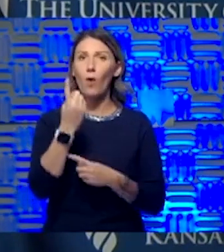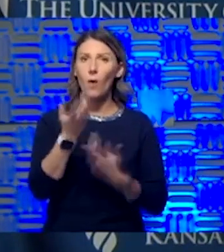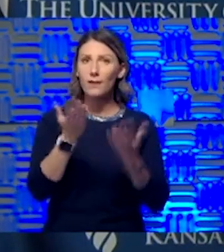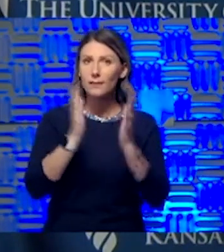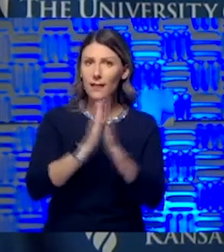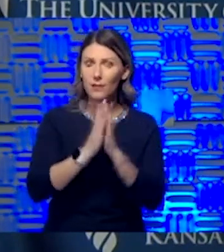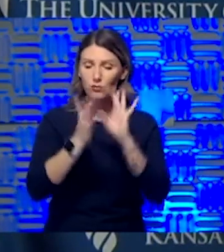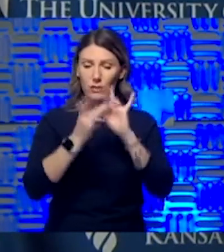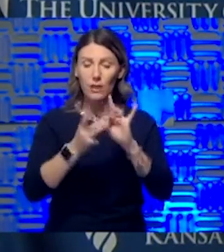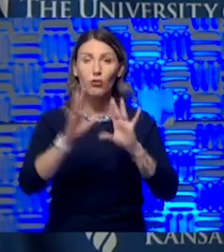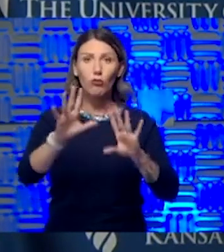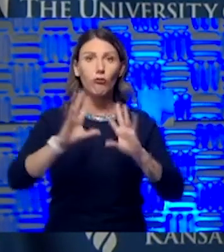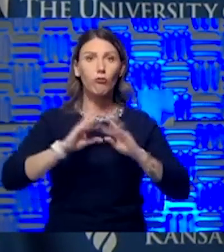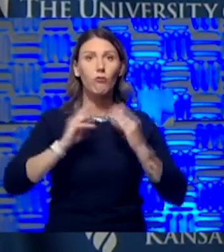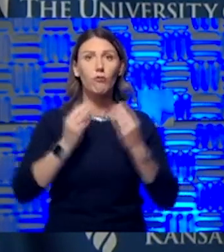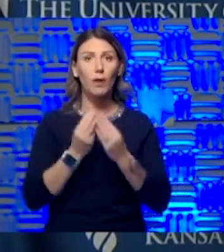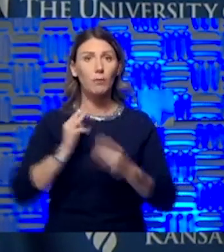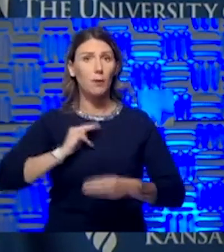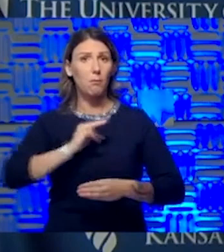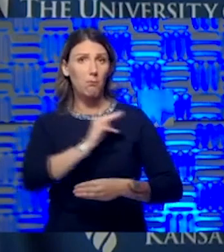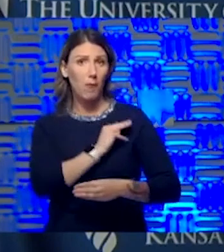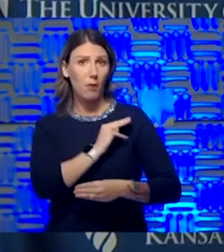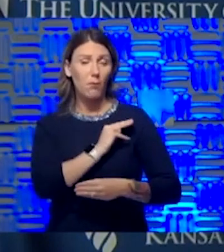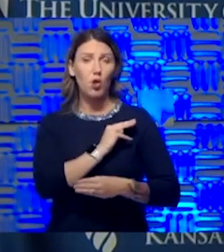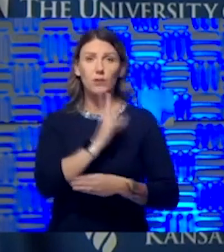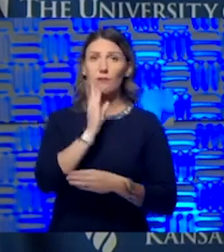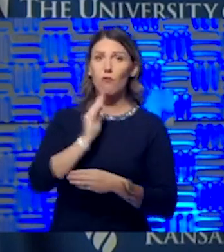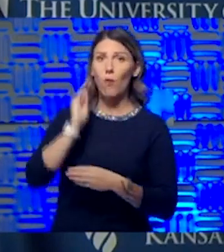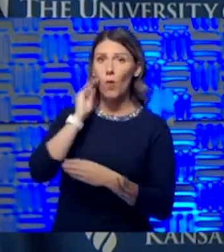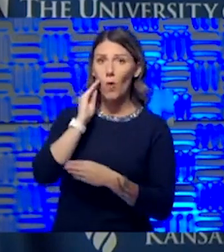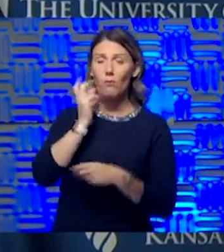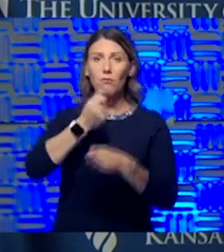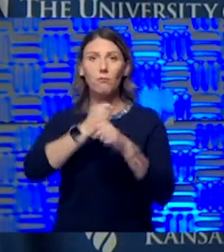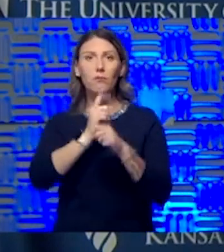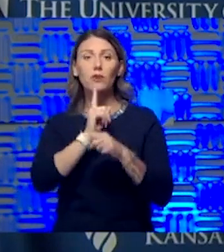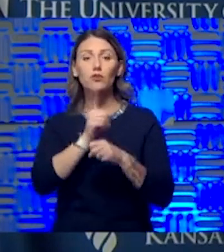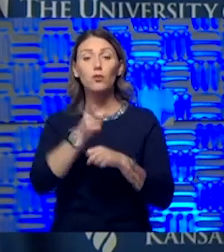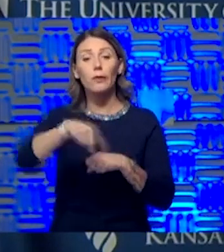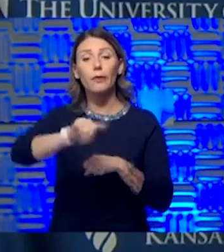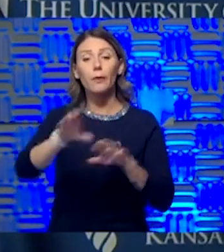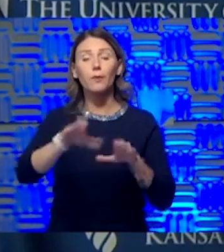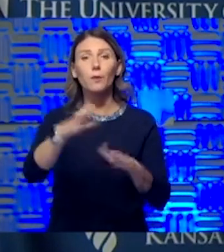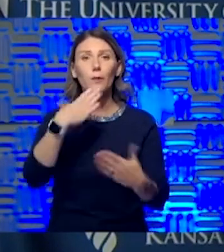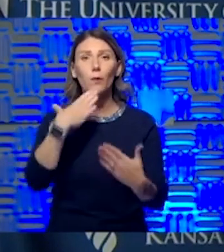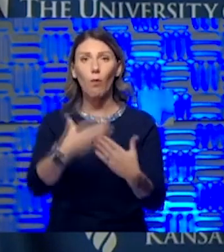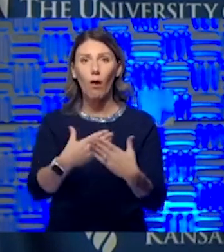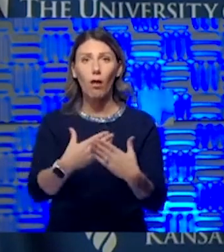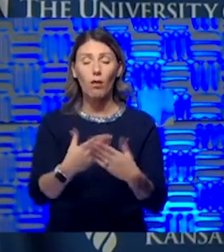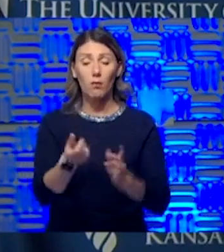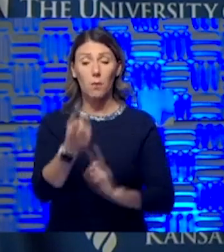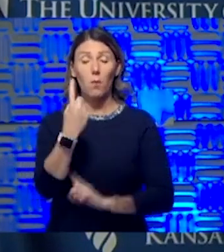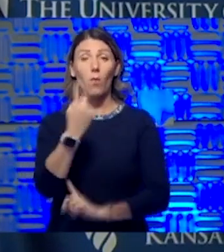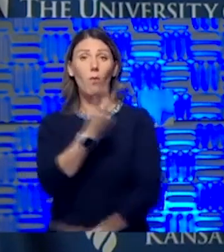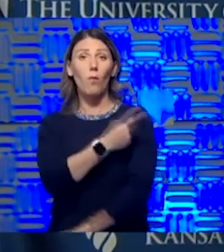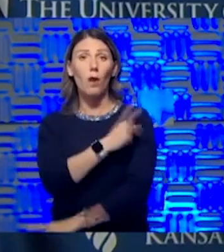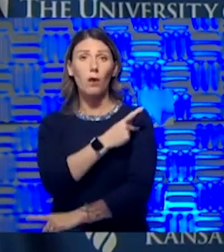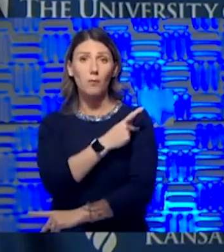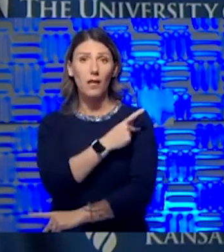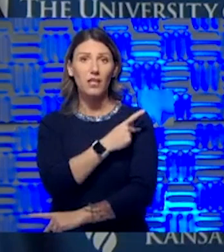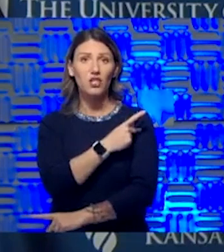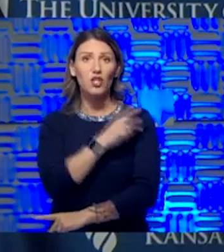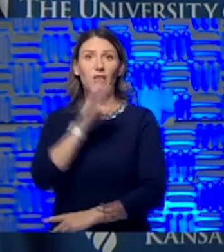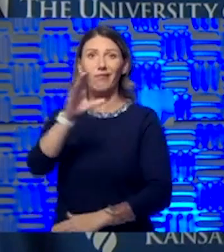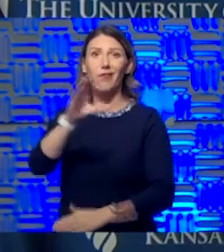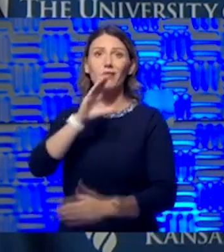family members and the individuals who are at home just to make sure they're doing well. And one of the patients, significant other,